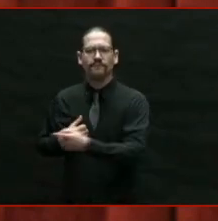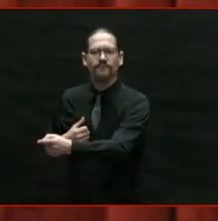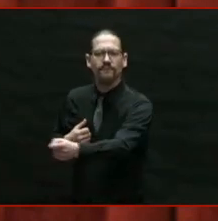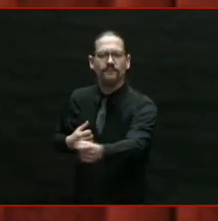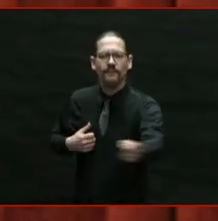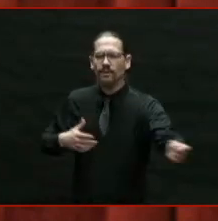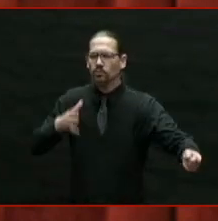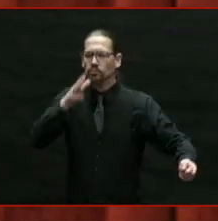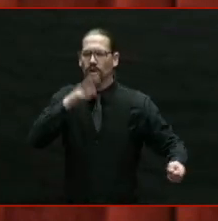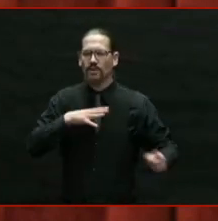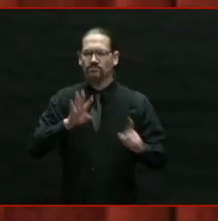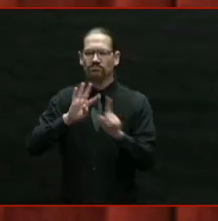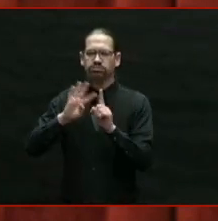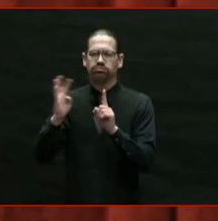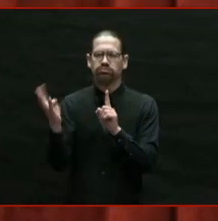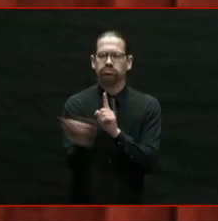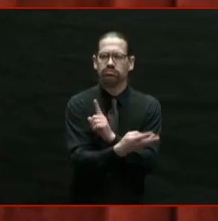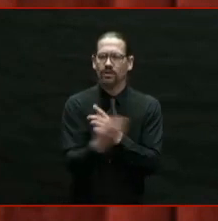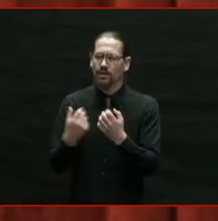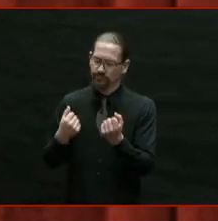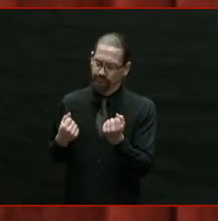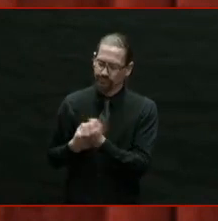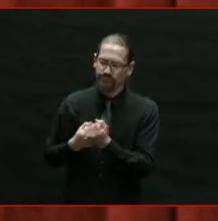my amazing strong mother,